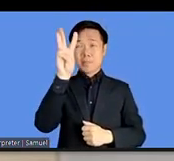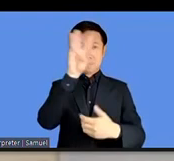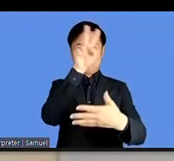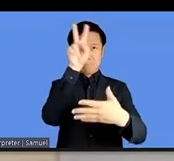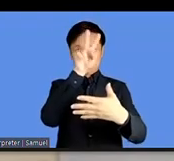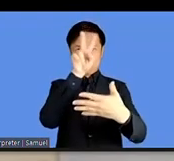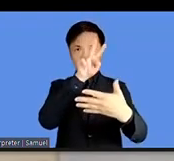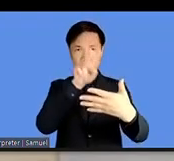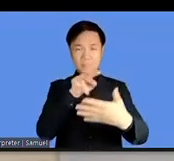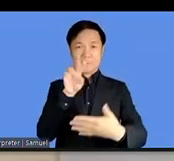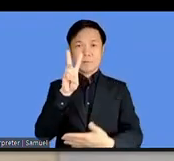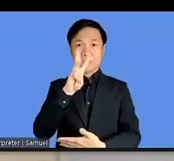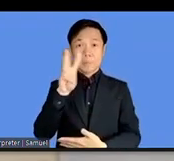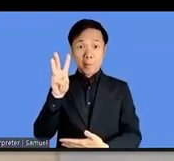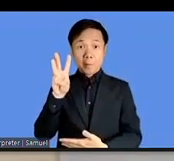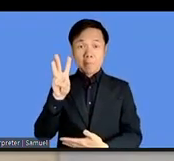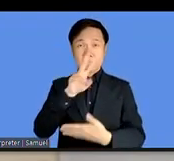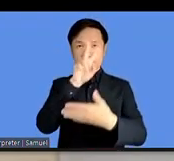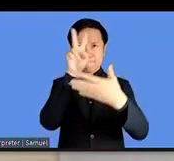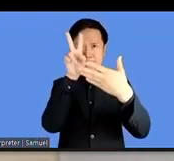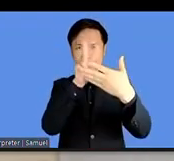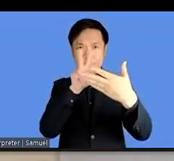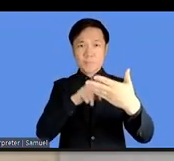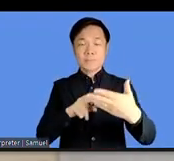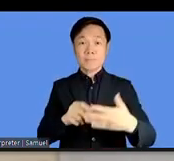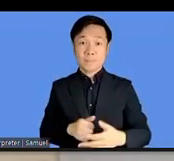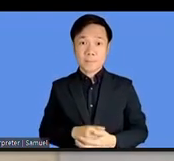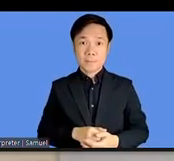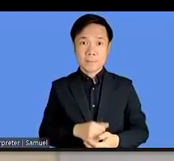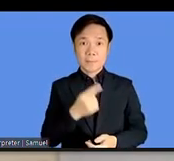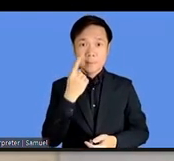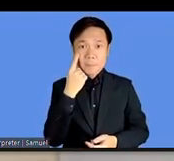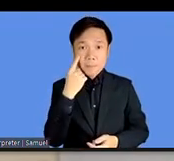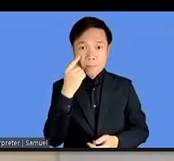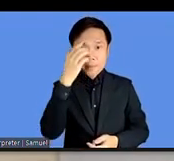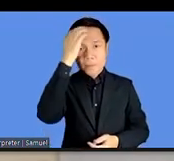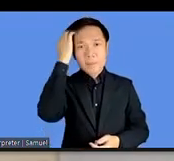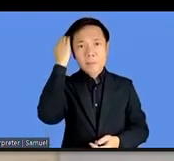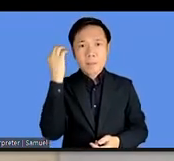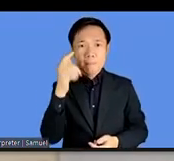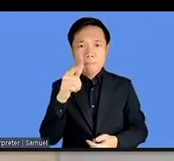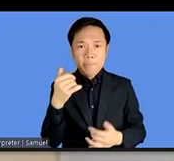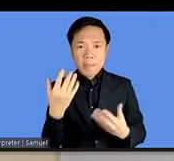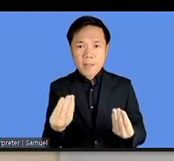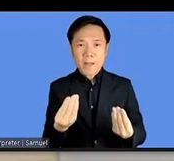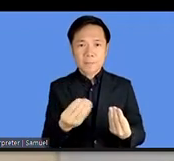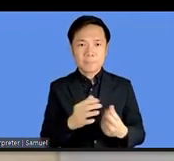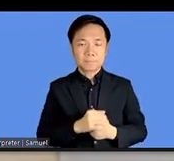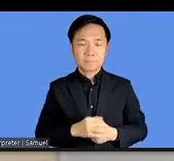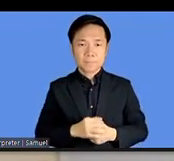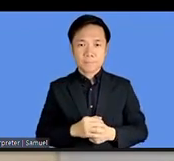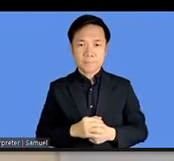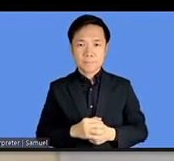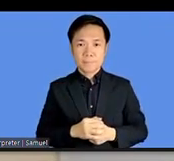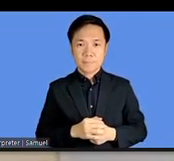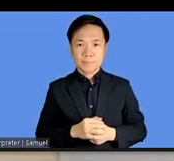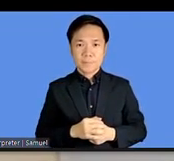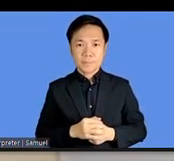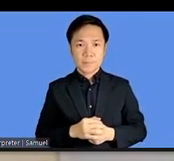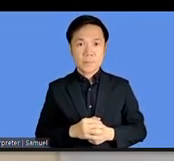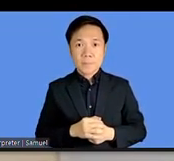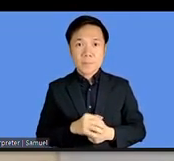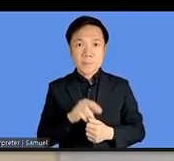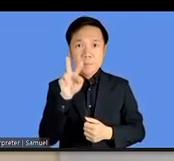organizers website one thing i'm always looking for is accessibility and there is not an easy way to find